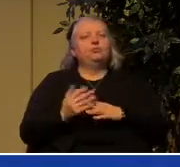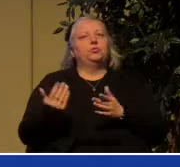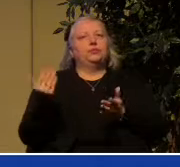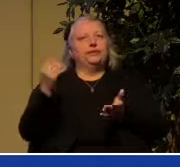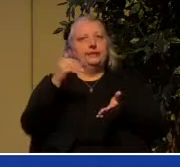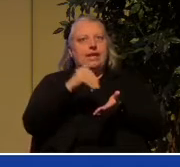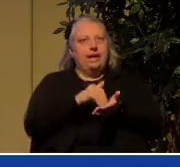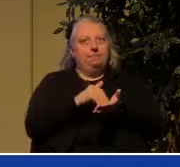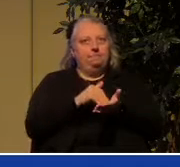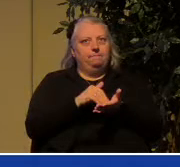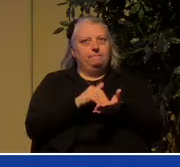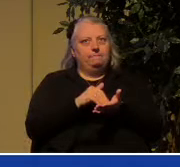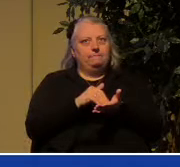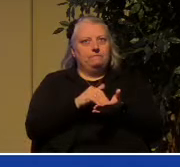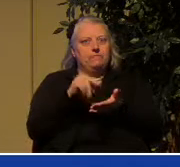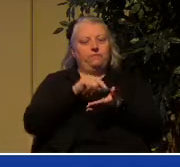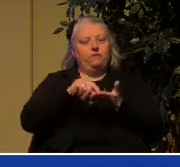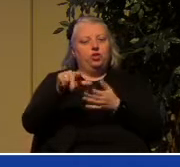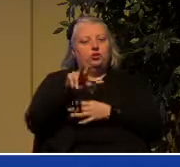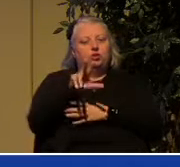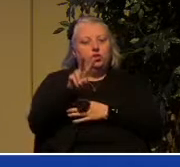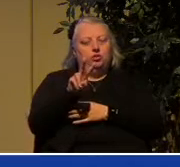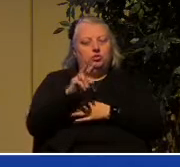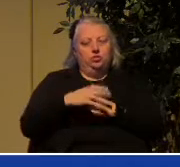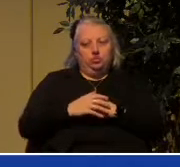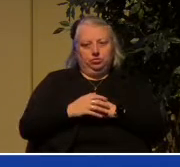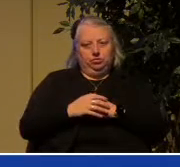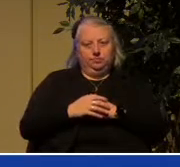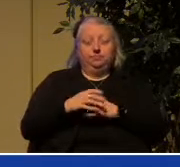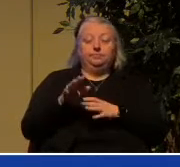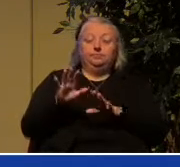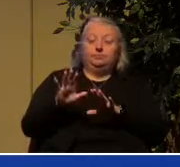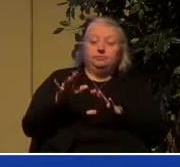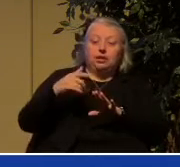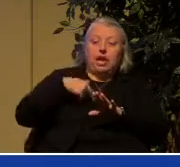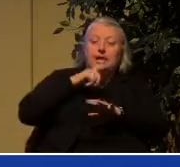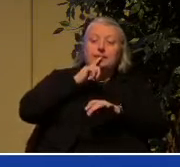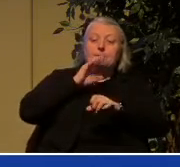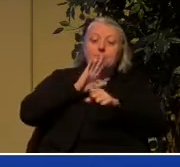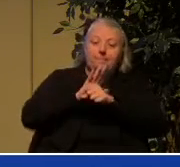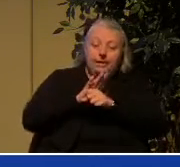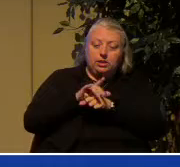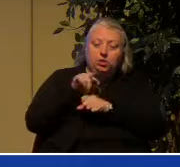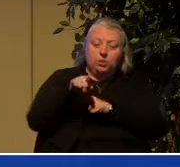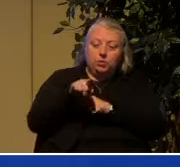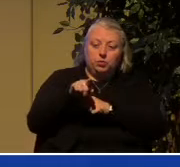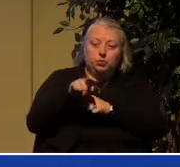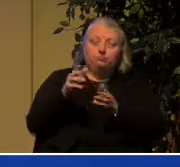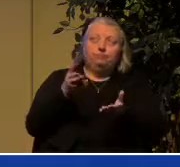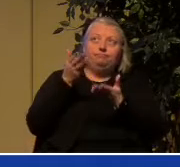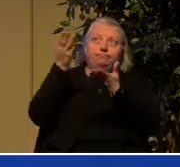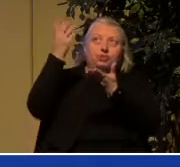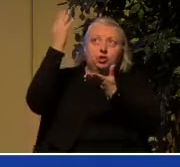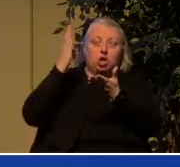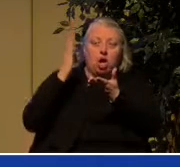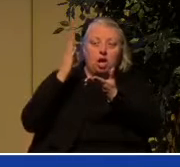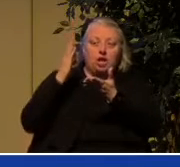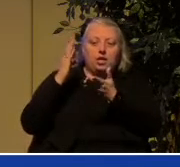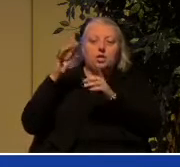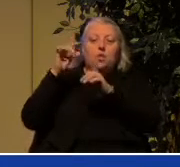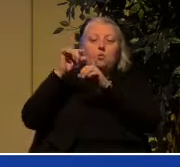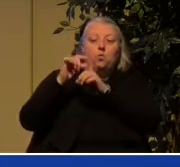what he says in the words of our text, verse 32. I commit you to God and to the word of his